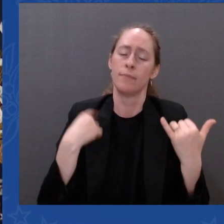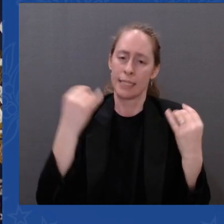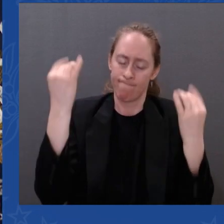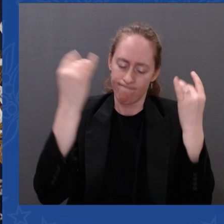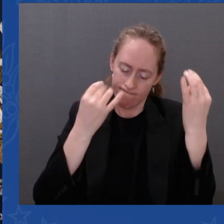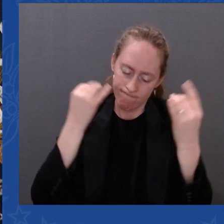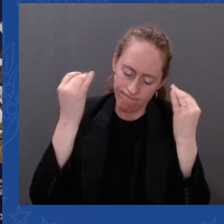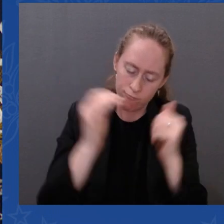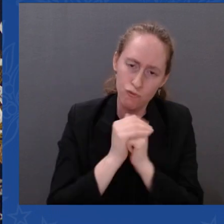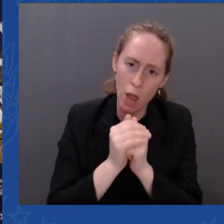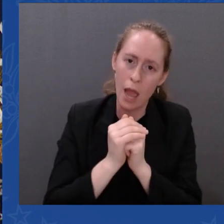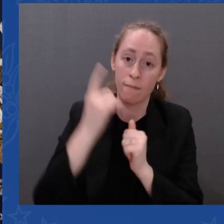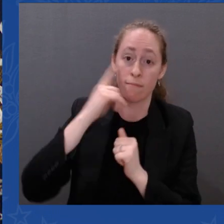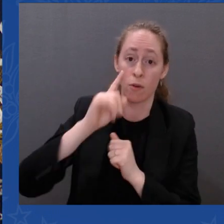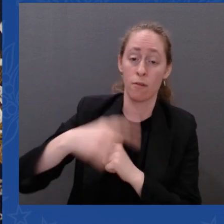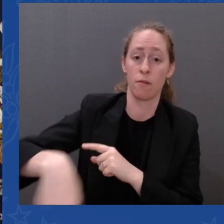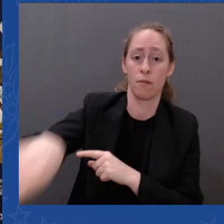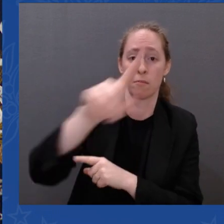bed and trying to figure out,